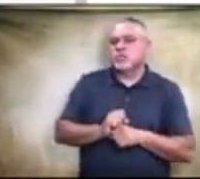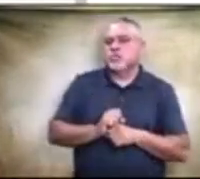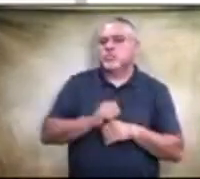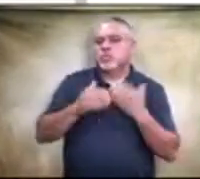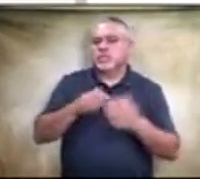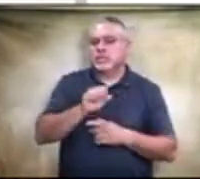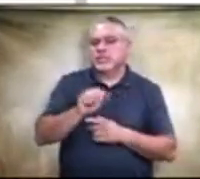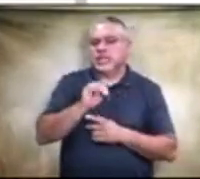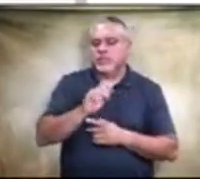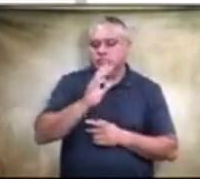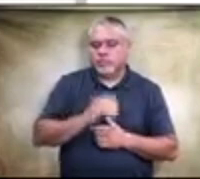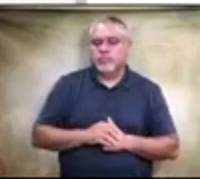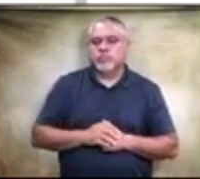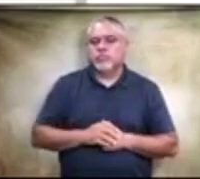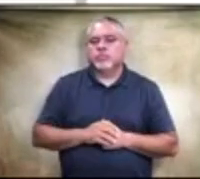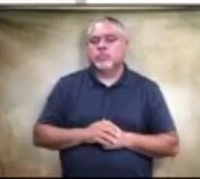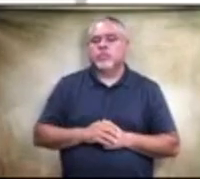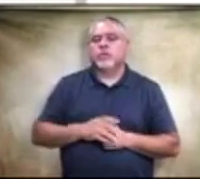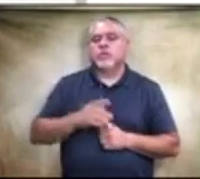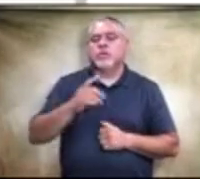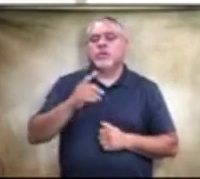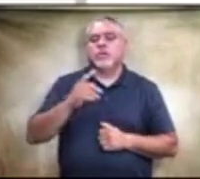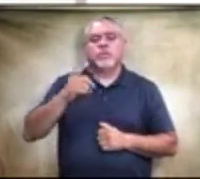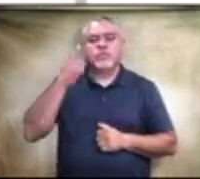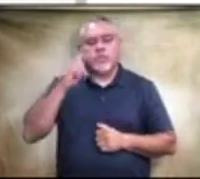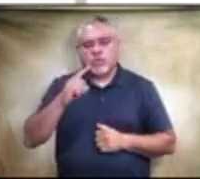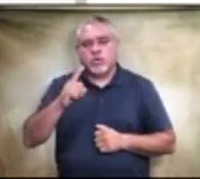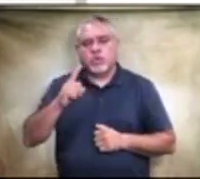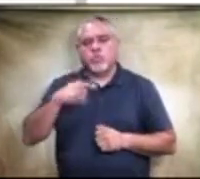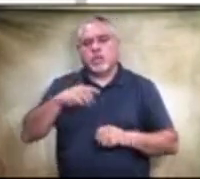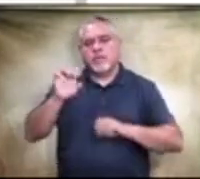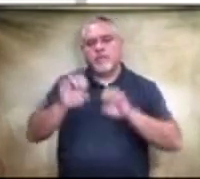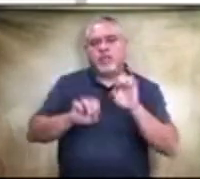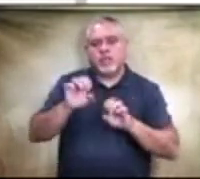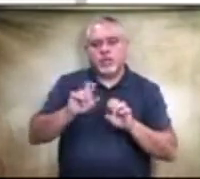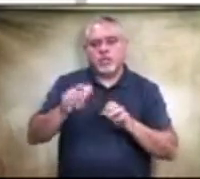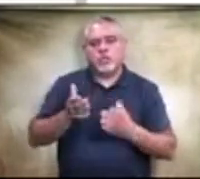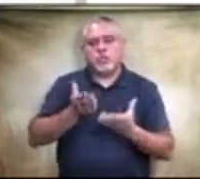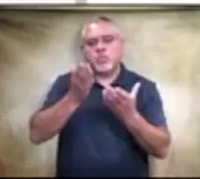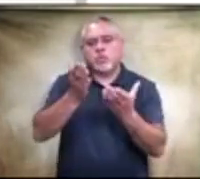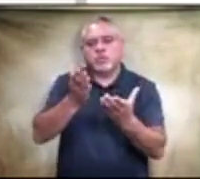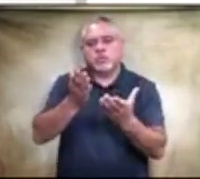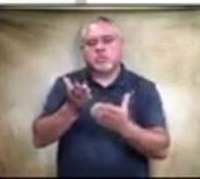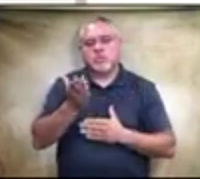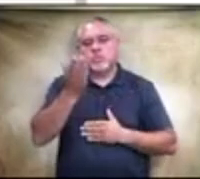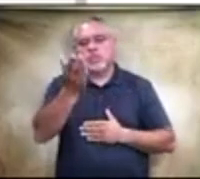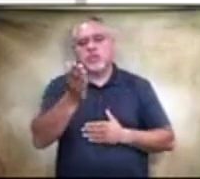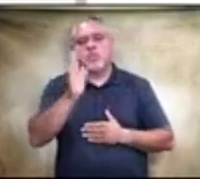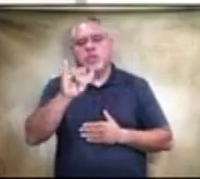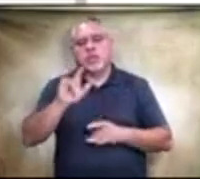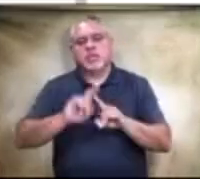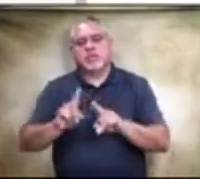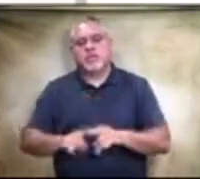Uh, in order to, to evaluate the proposal submitted by the various firms,